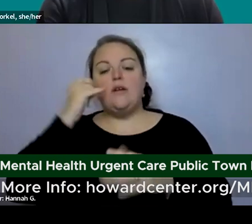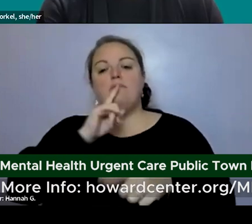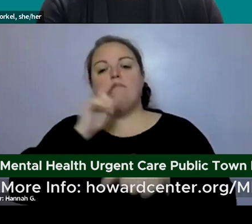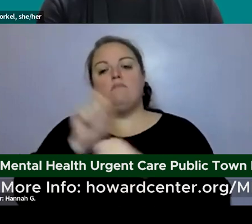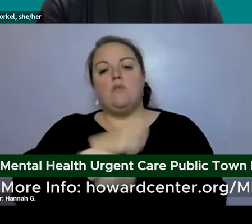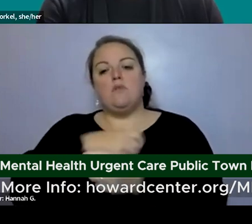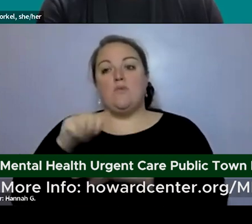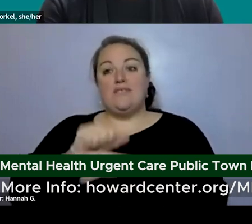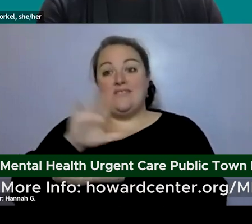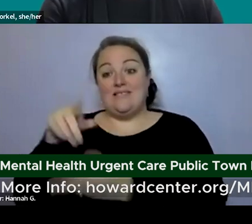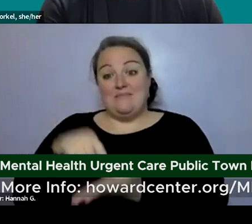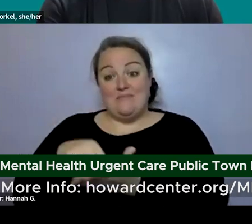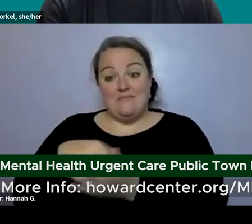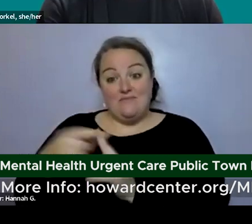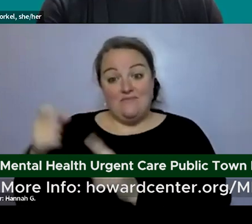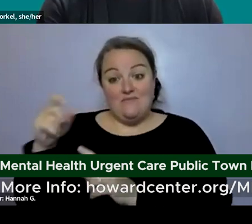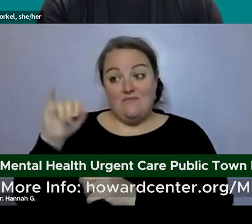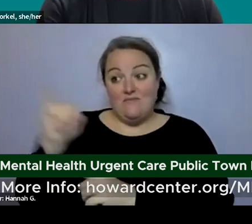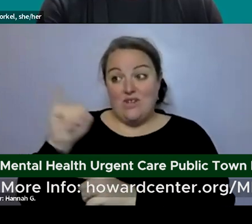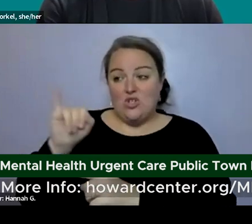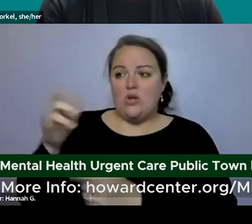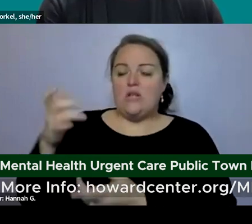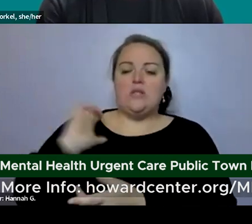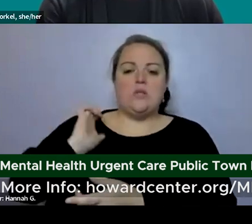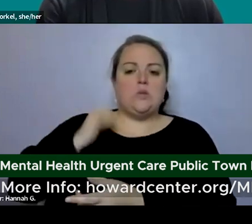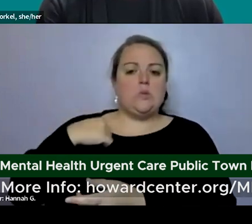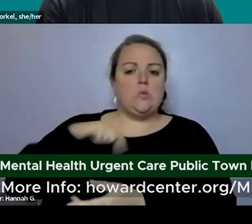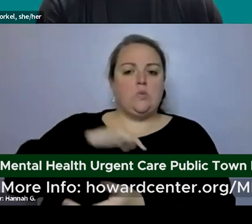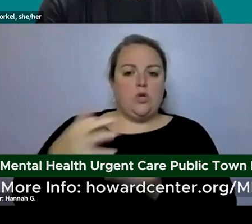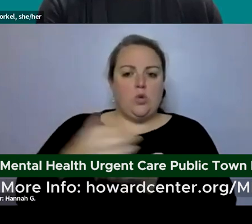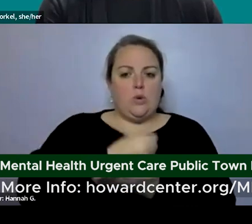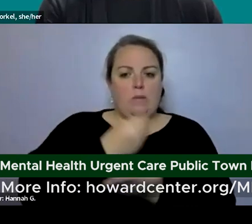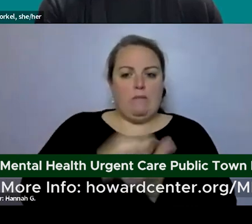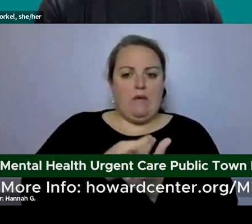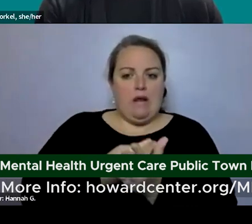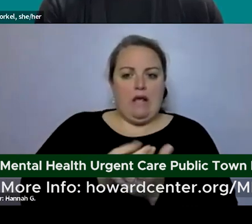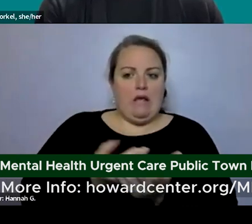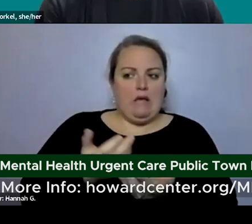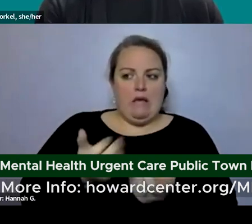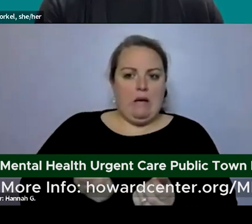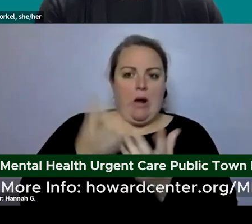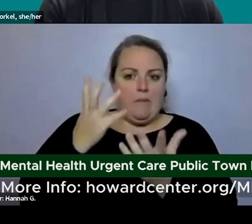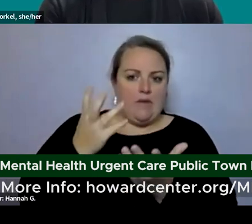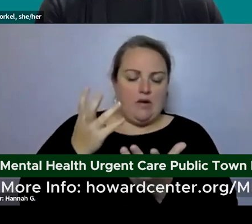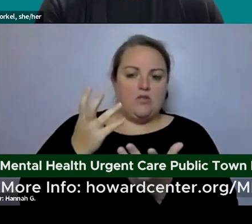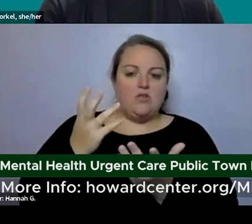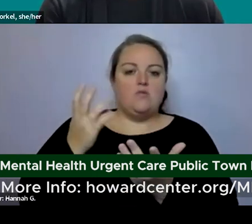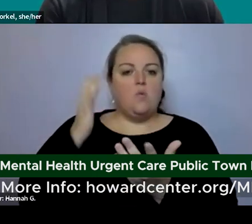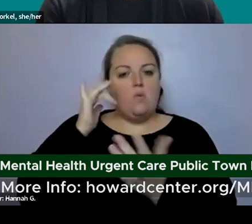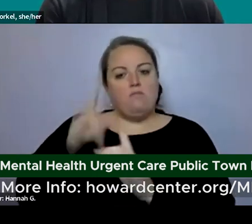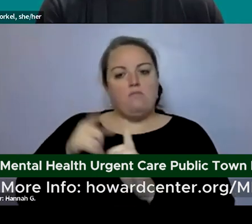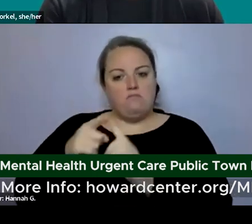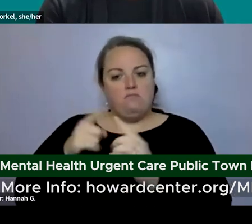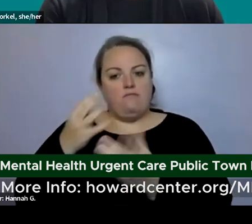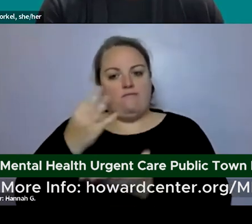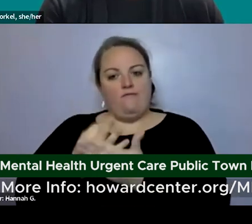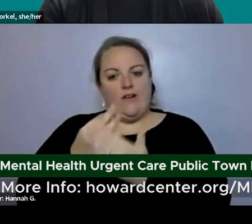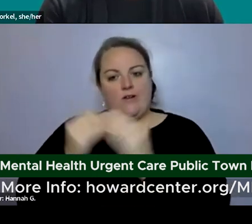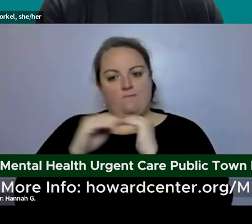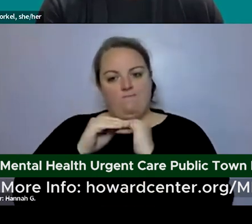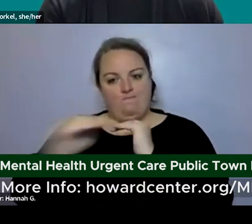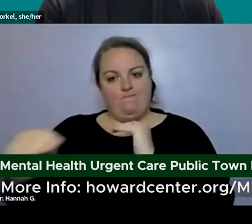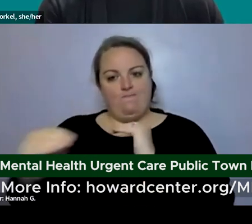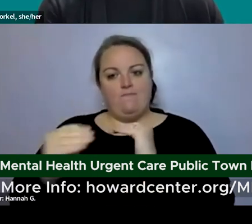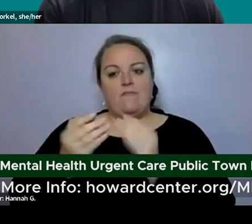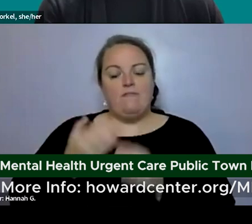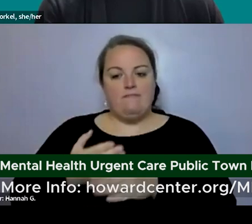revenue the program would generate through health insurance so that we can help figure out financial sustainability for the program beyond the three